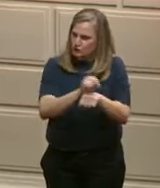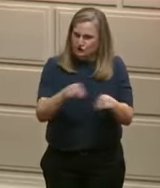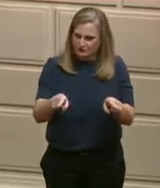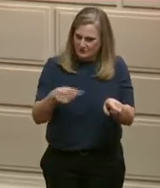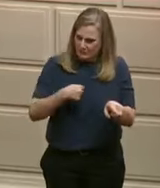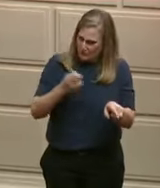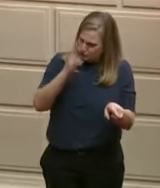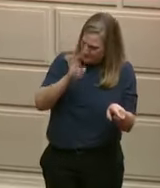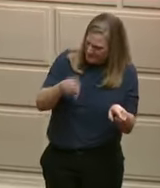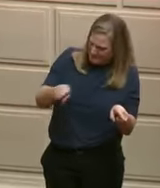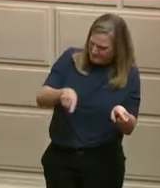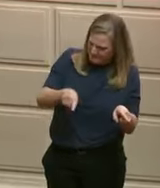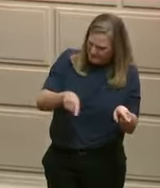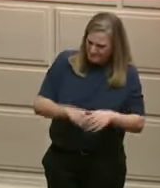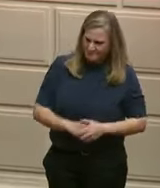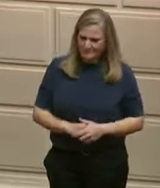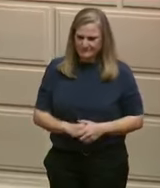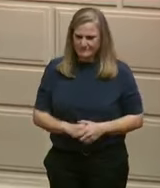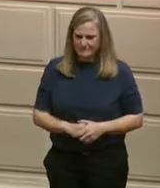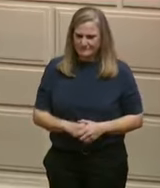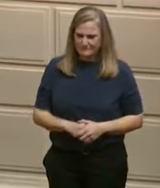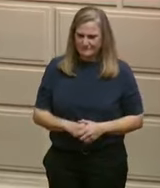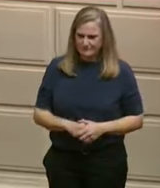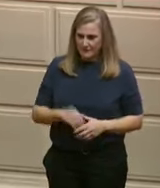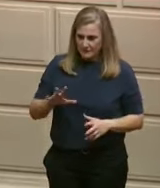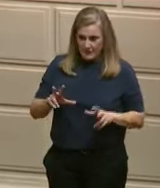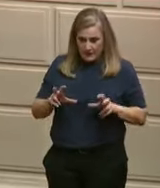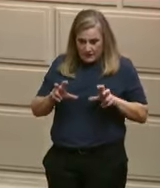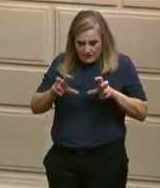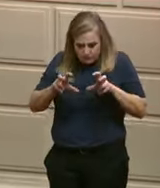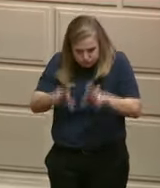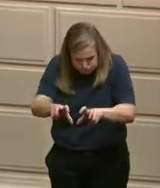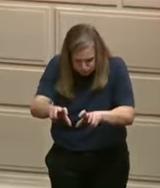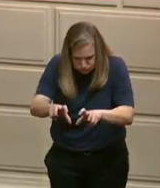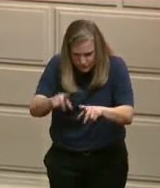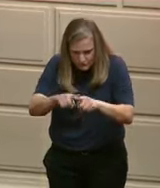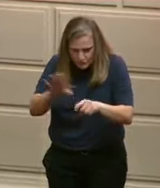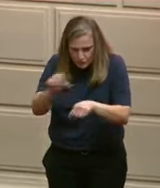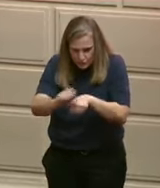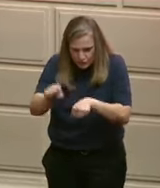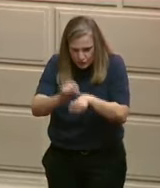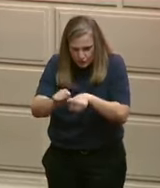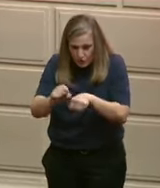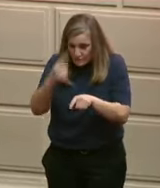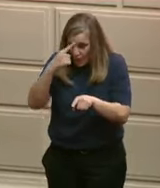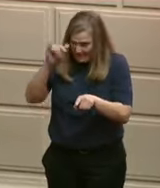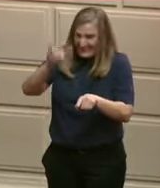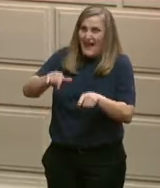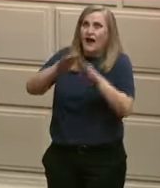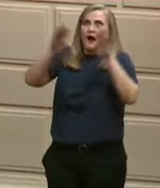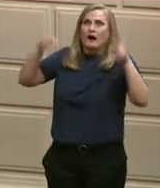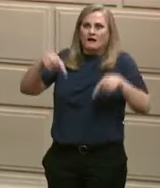the people's house and preserve the independent man for generations of Rhode Islanders and visitors to enjoy.